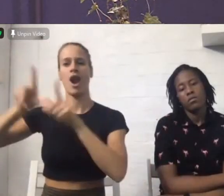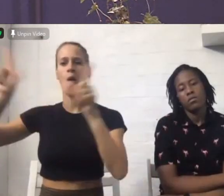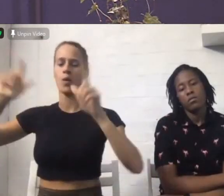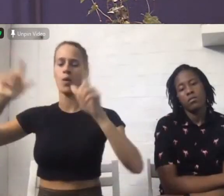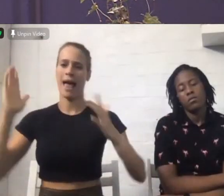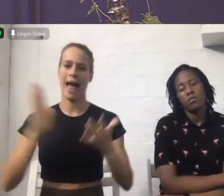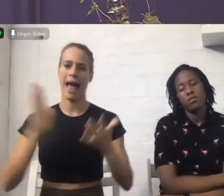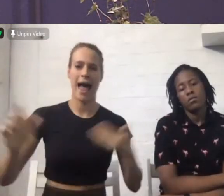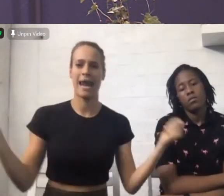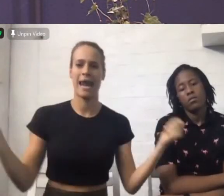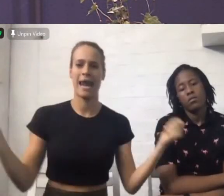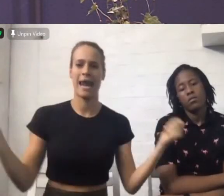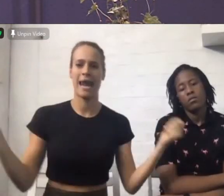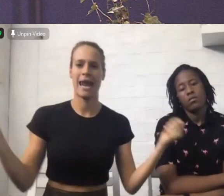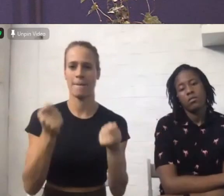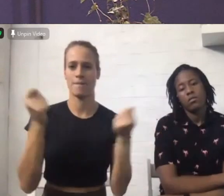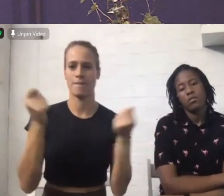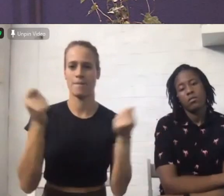we give him praise